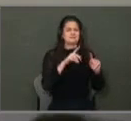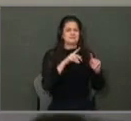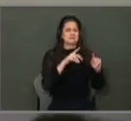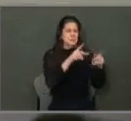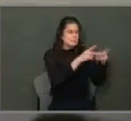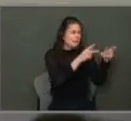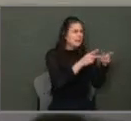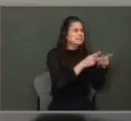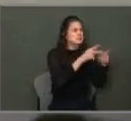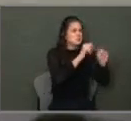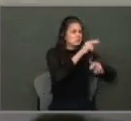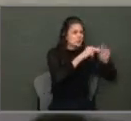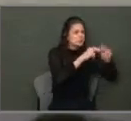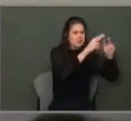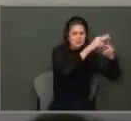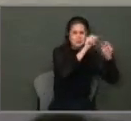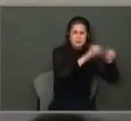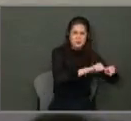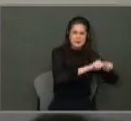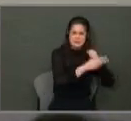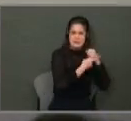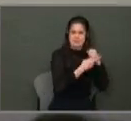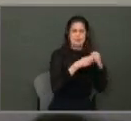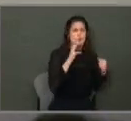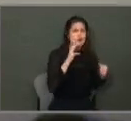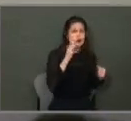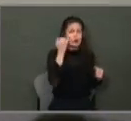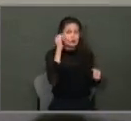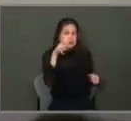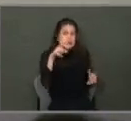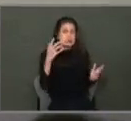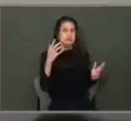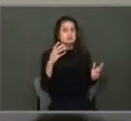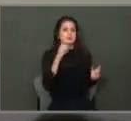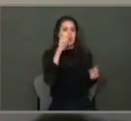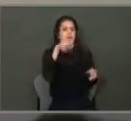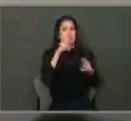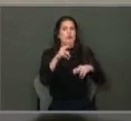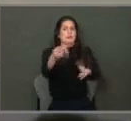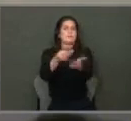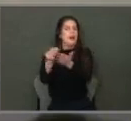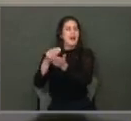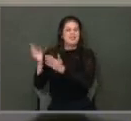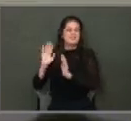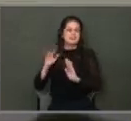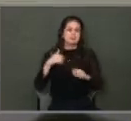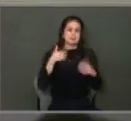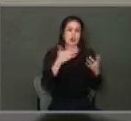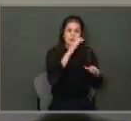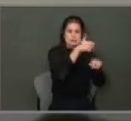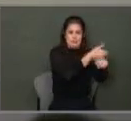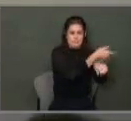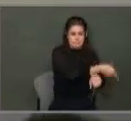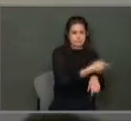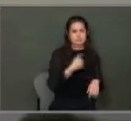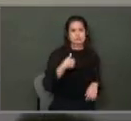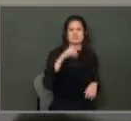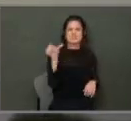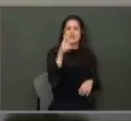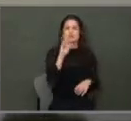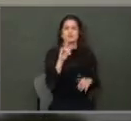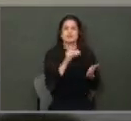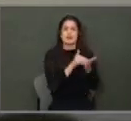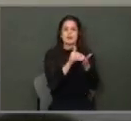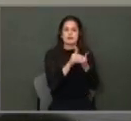where we can store water that we may need quickly. And so that's where the other $25 million is being